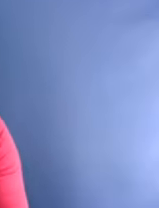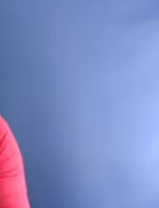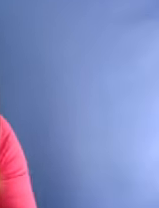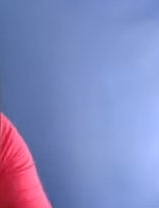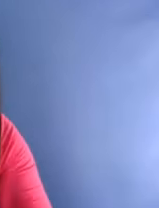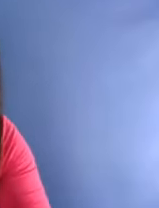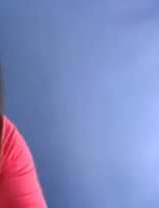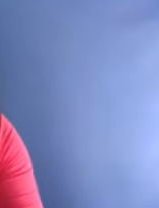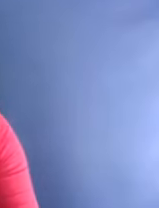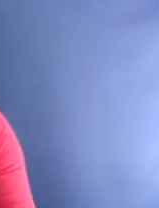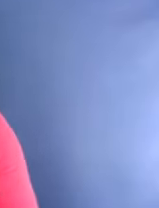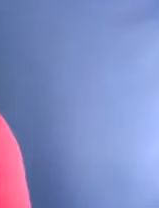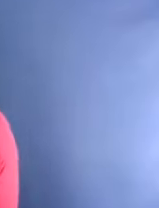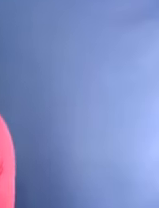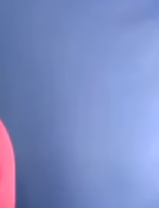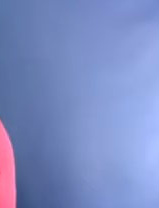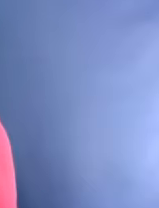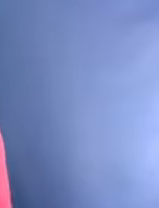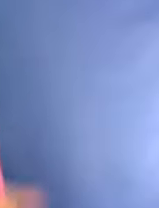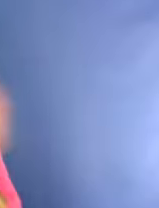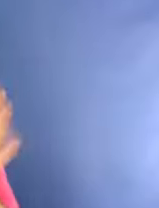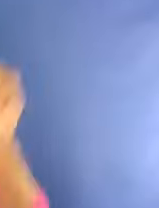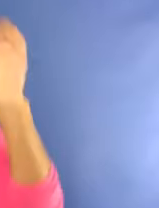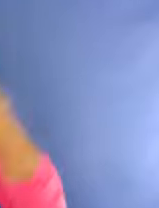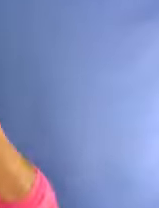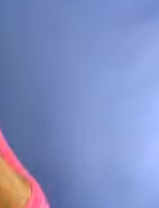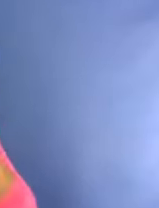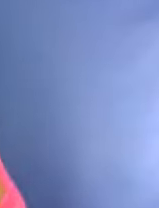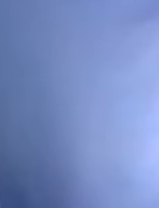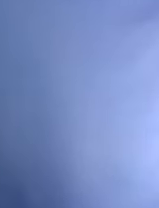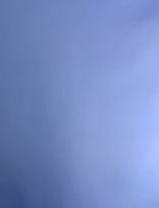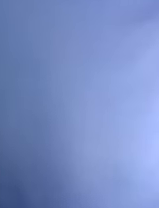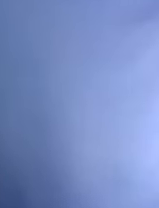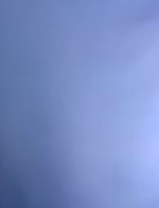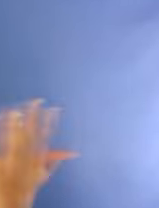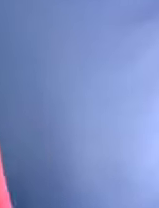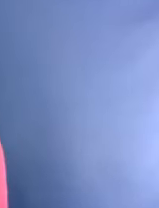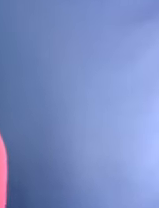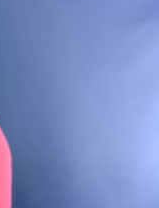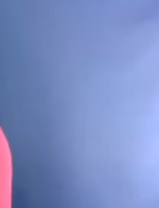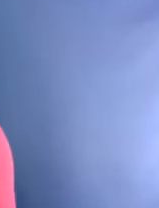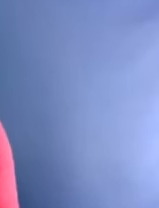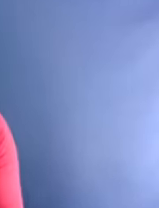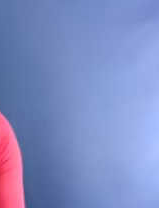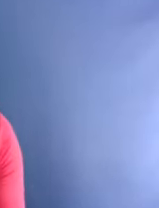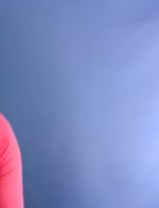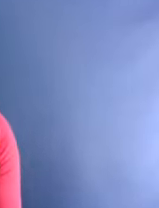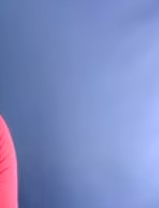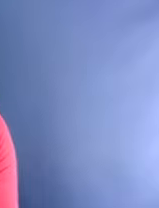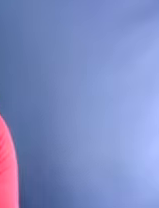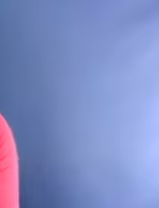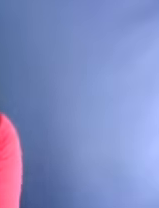key issues often ignored that many survivors of faith feel that some specialist organization and